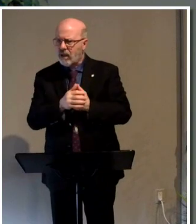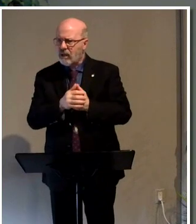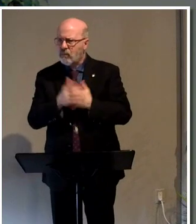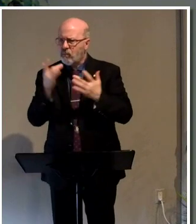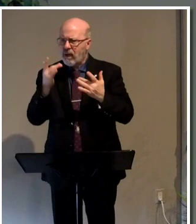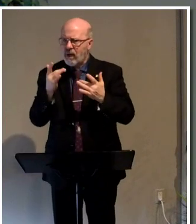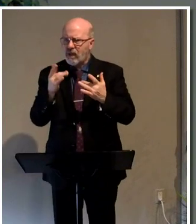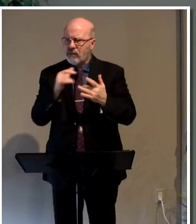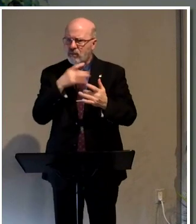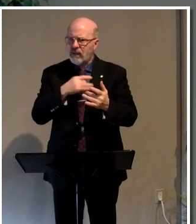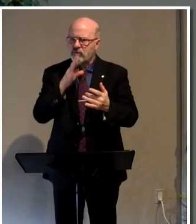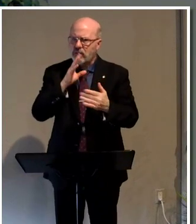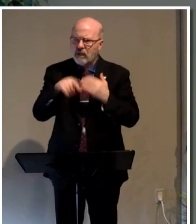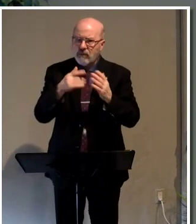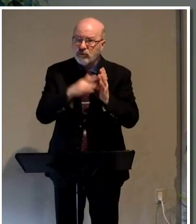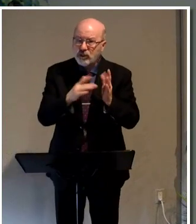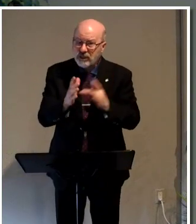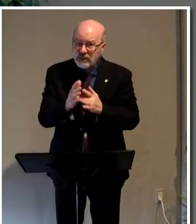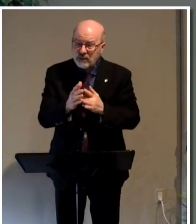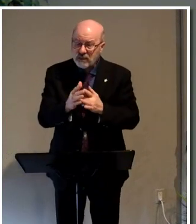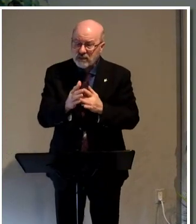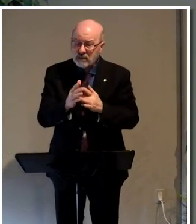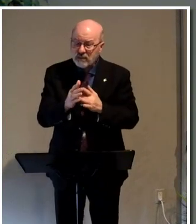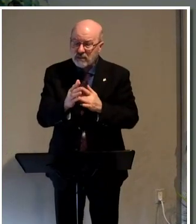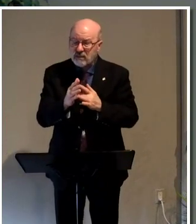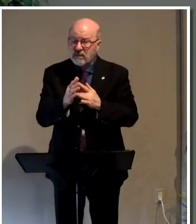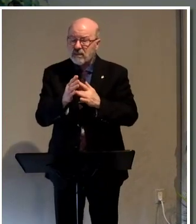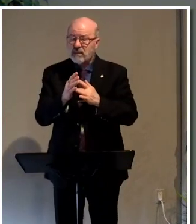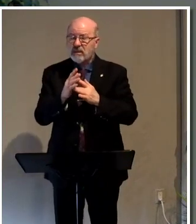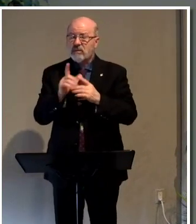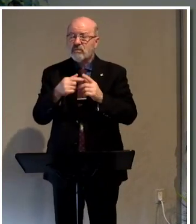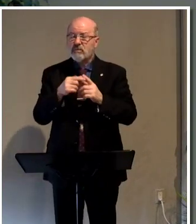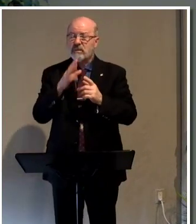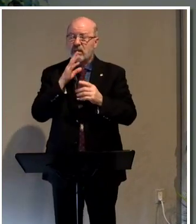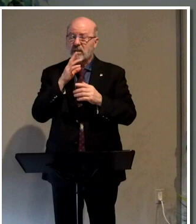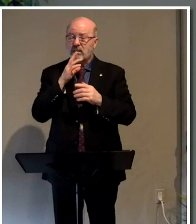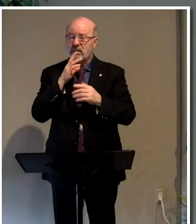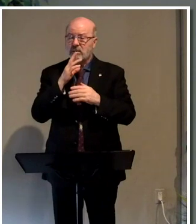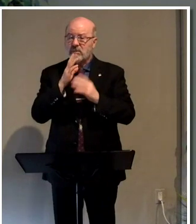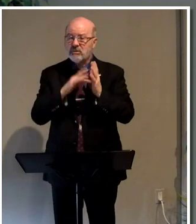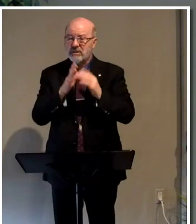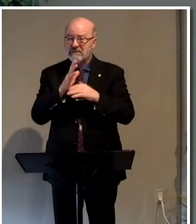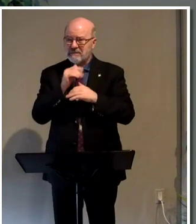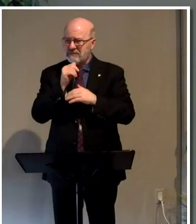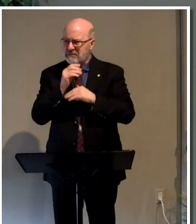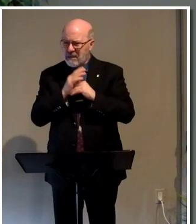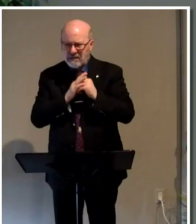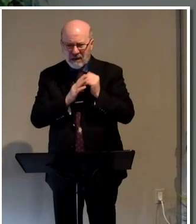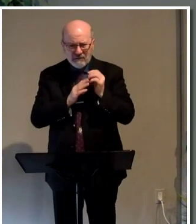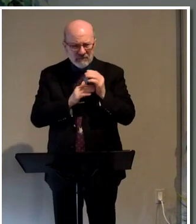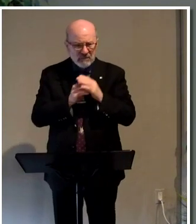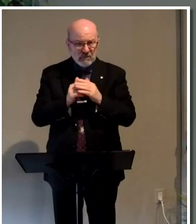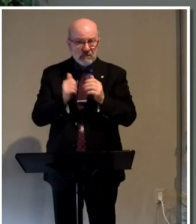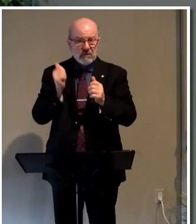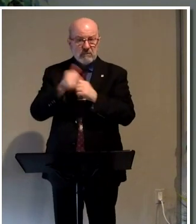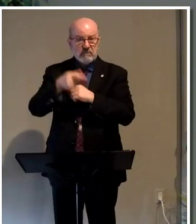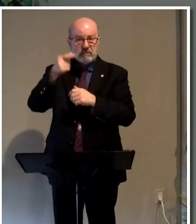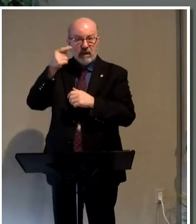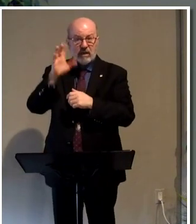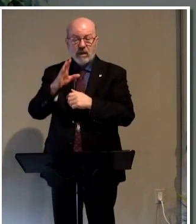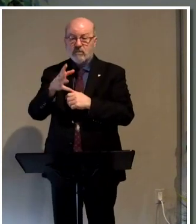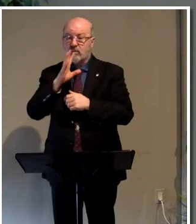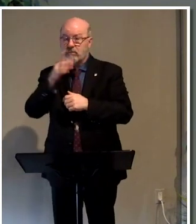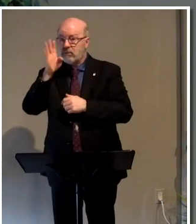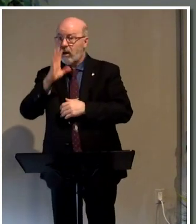do people seem to be uncomfortable when we start talking beyond God and start talking about